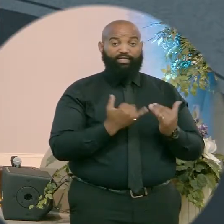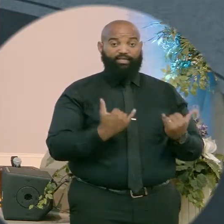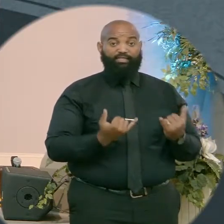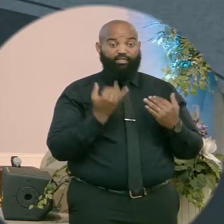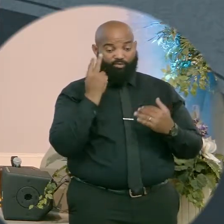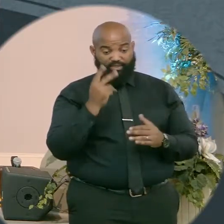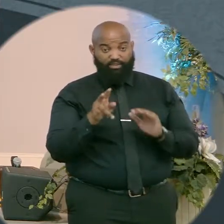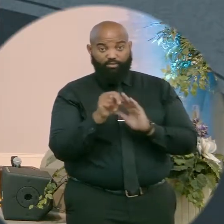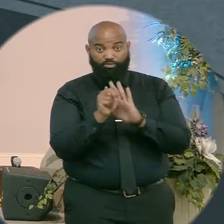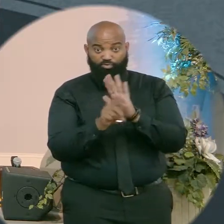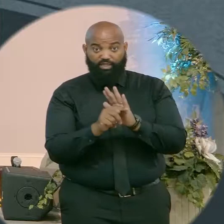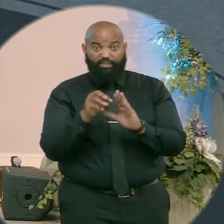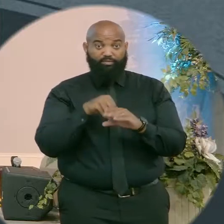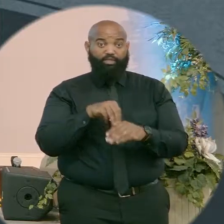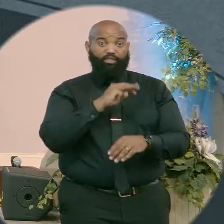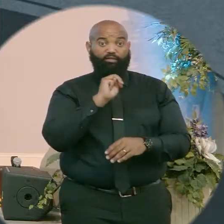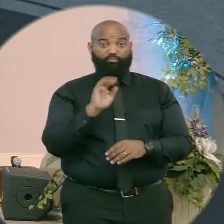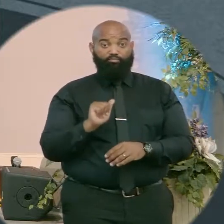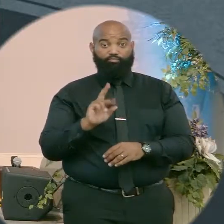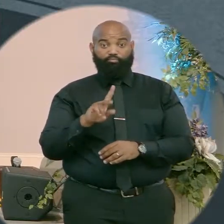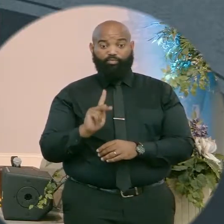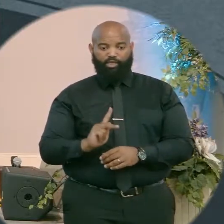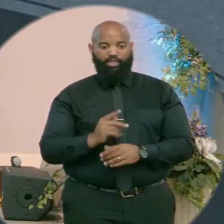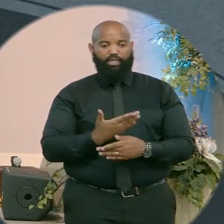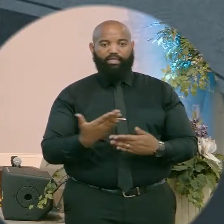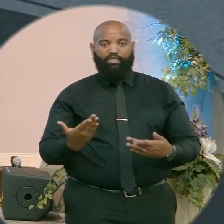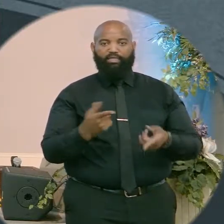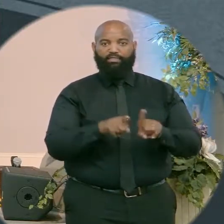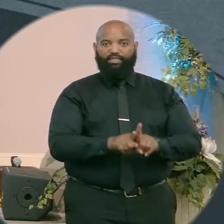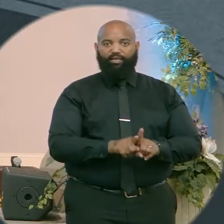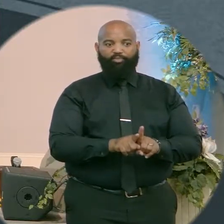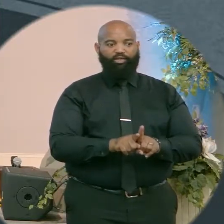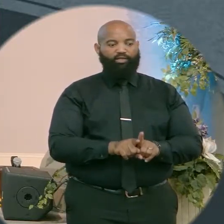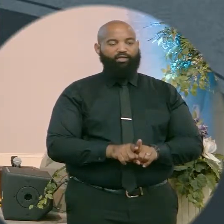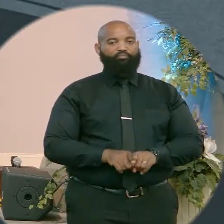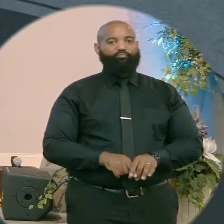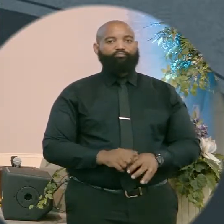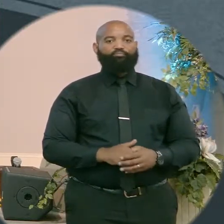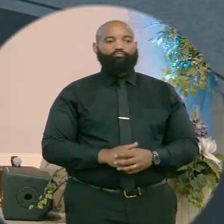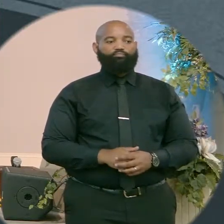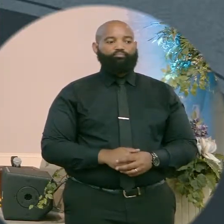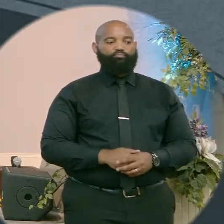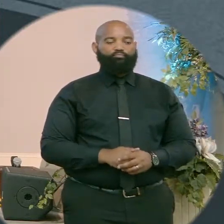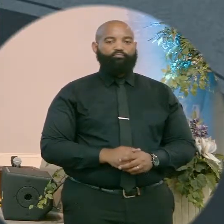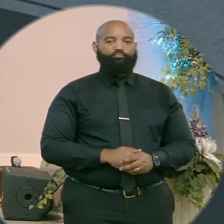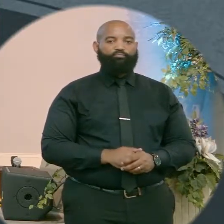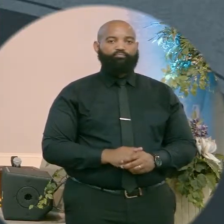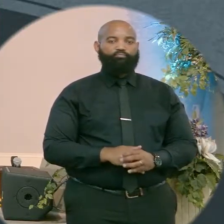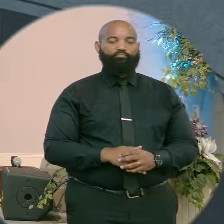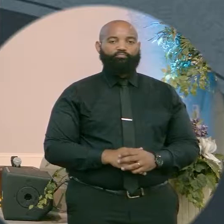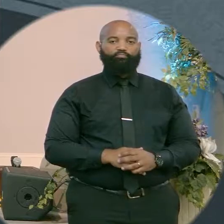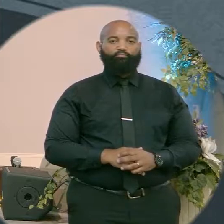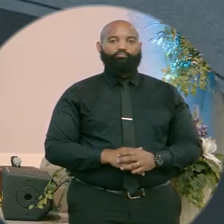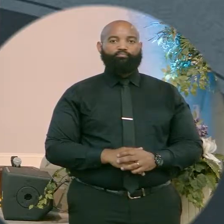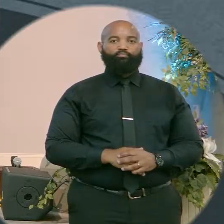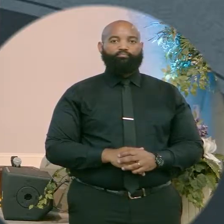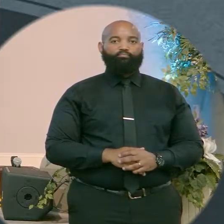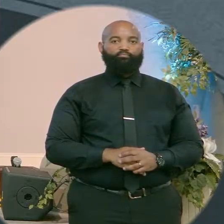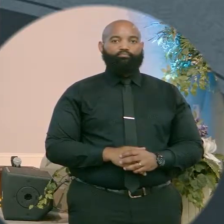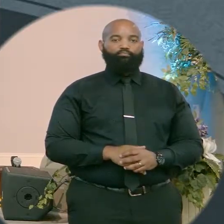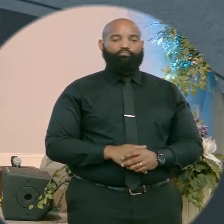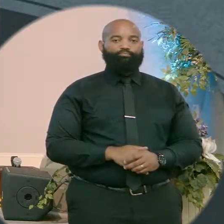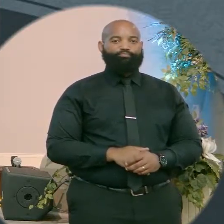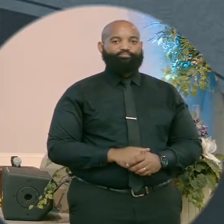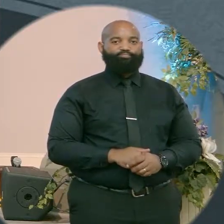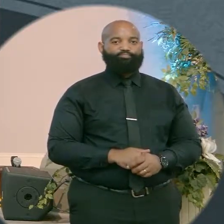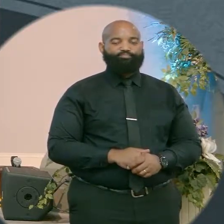Testament coming into place. So when you think about this, he's coming because there's a much bigger picture going on. I want you to stay with me for a moment because I got